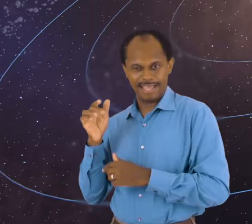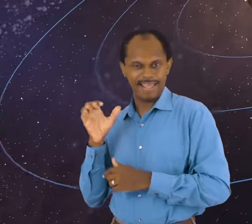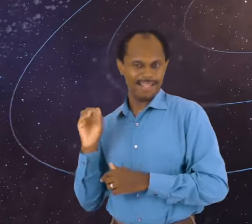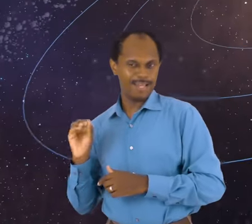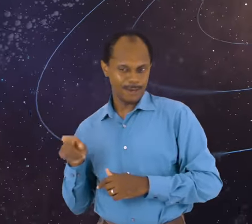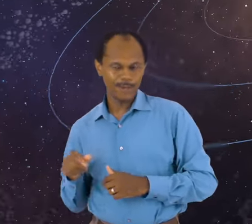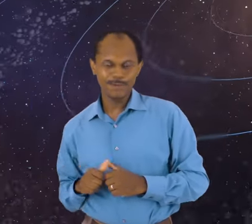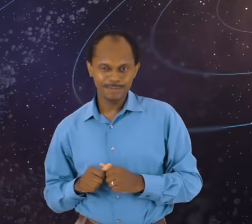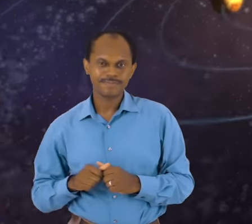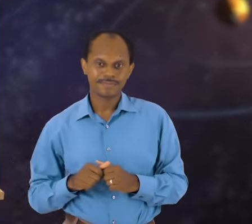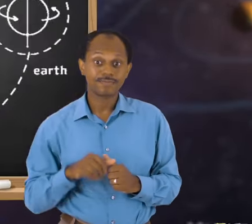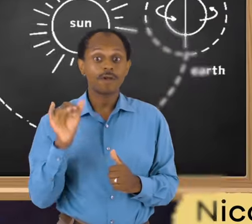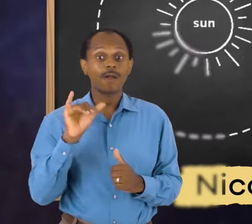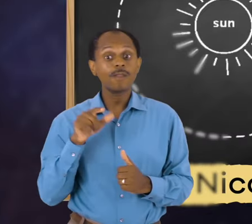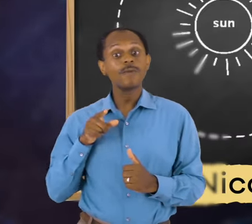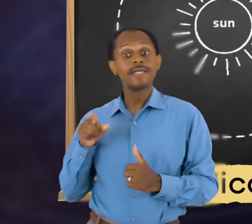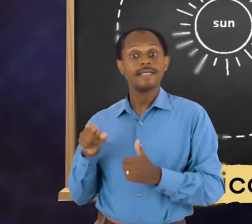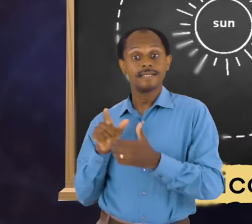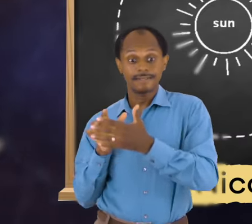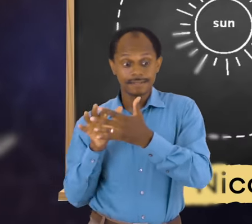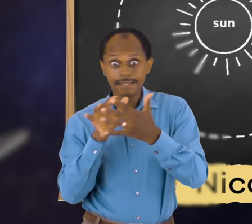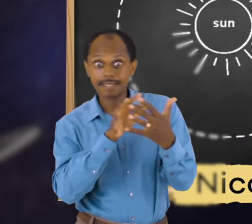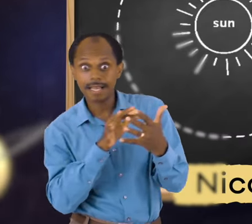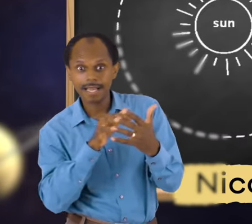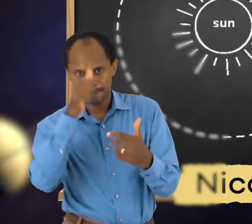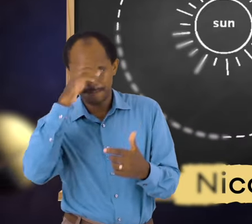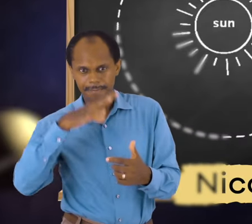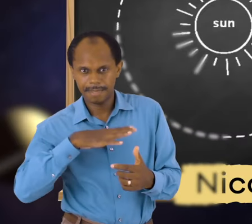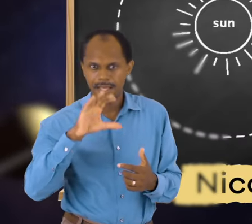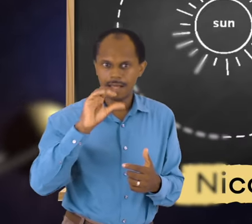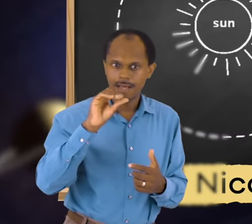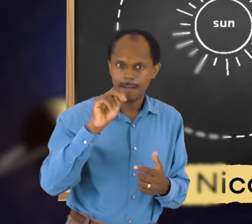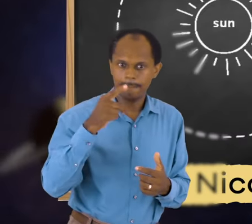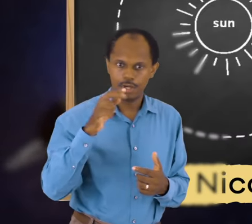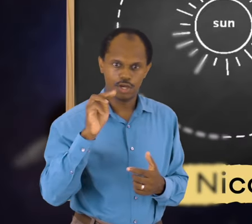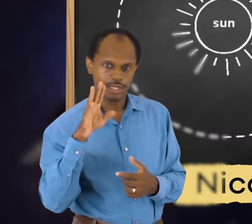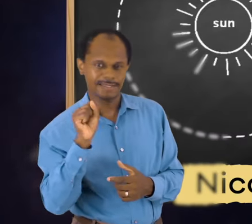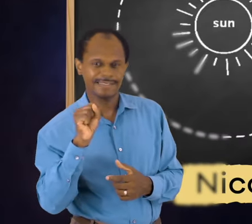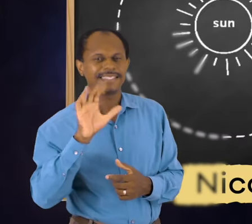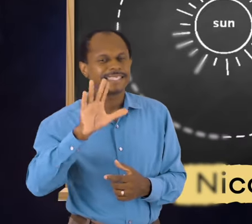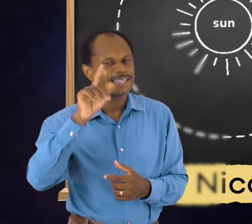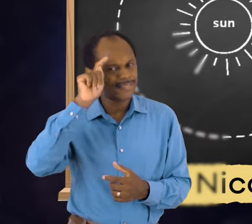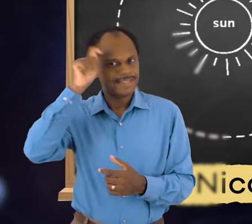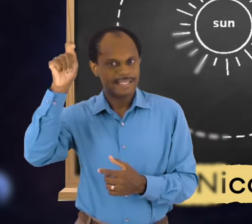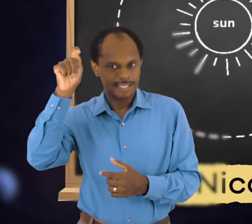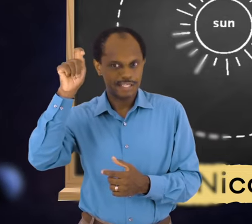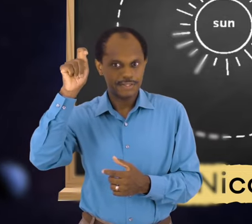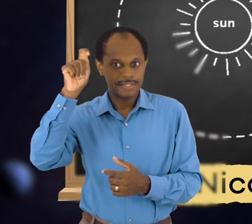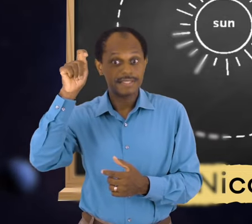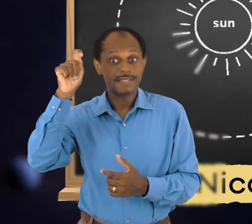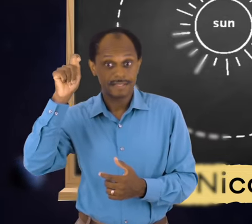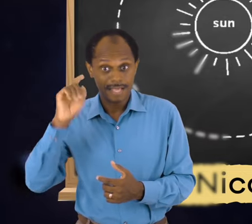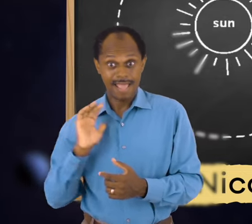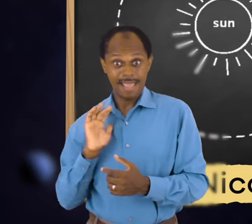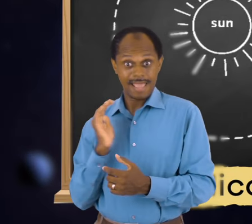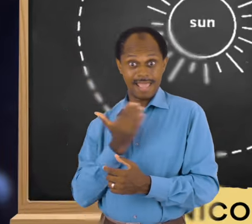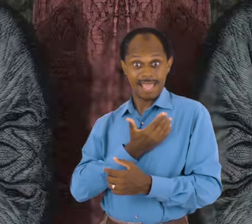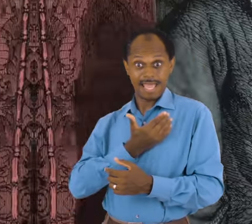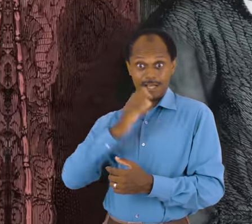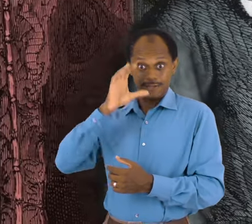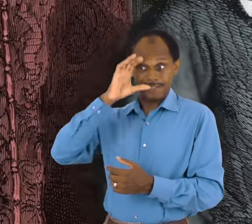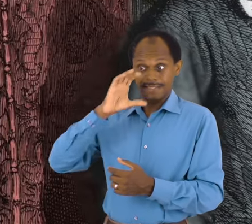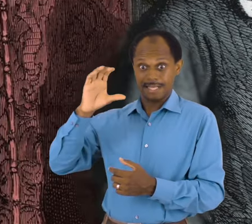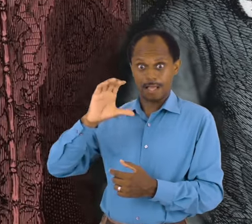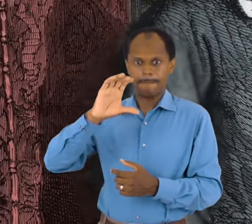Galileo also studied Nicholas Copernicus' theory that the Sun was the center of the solar system